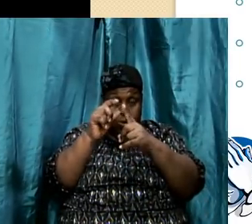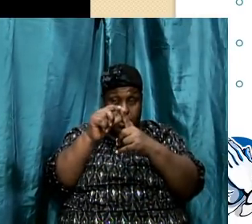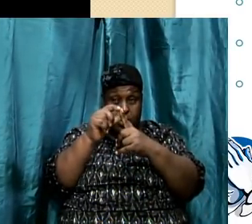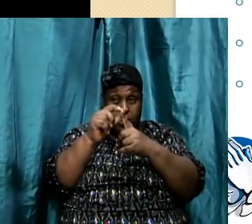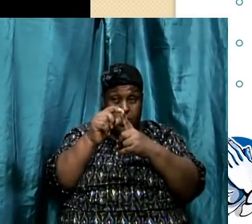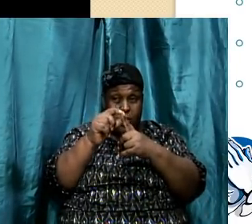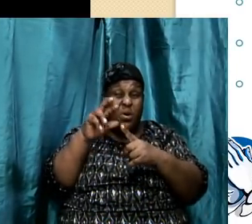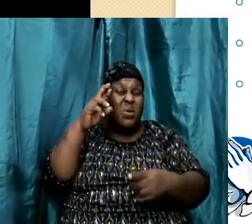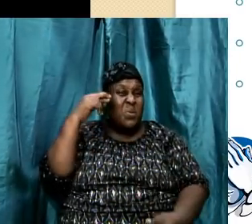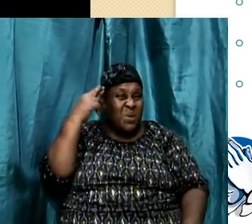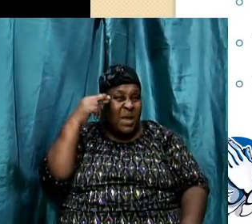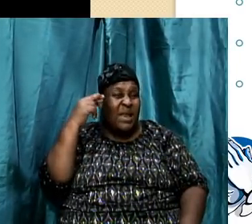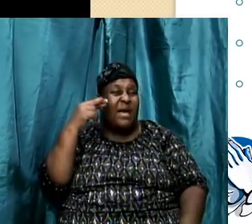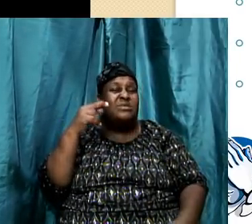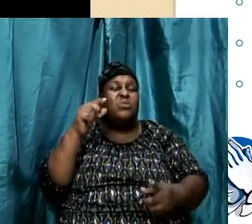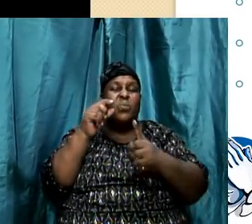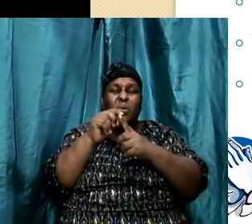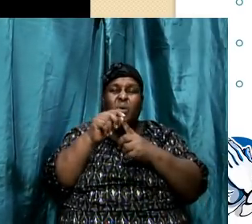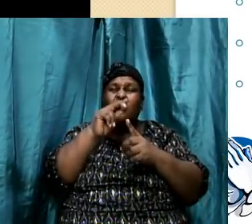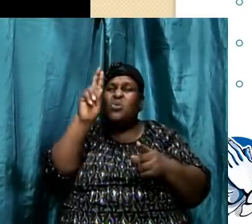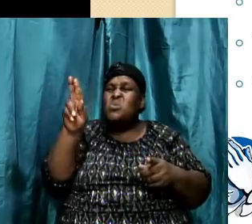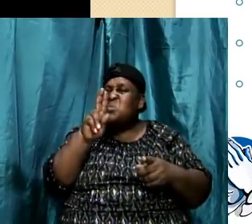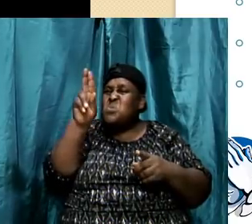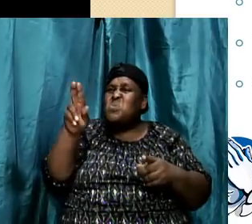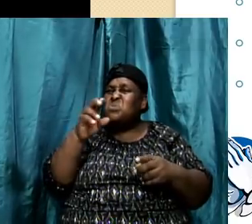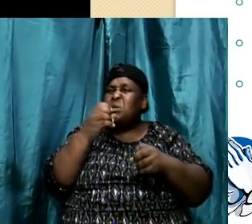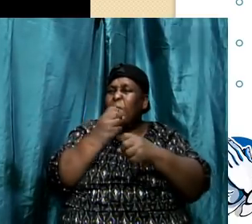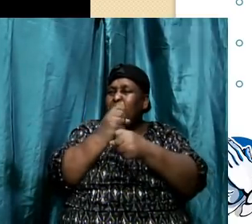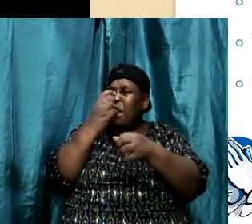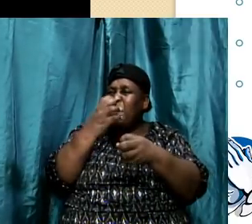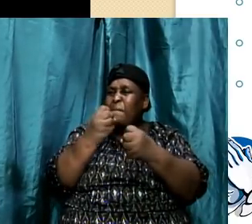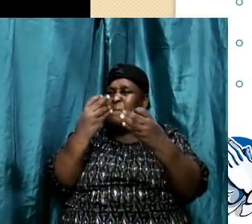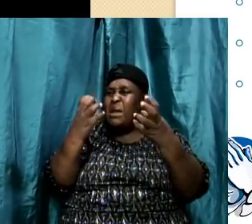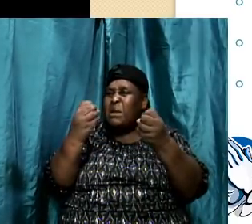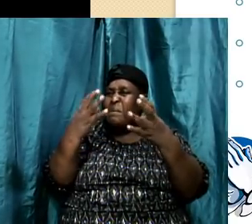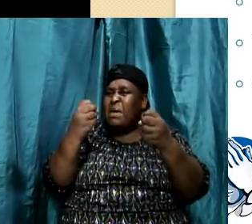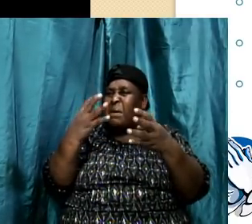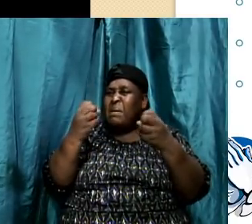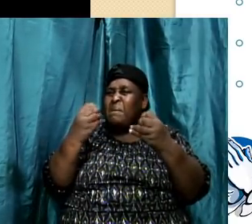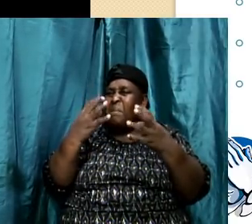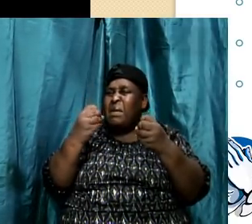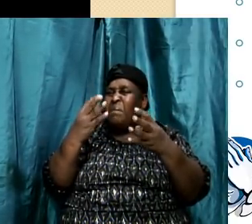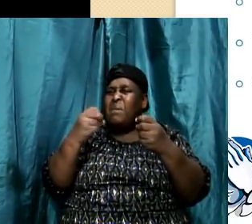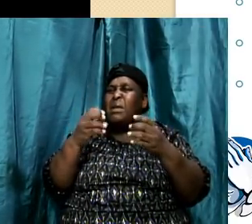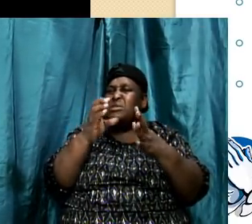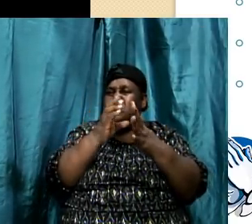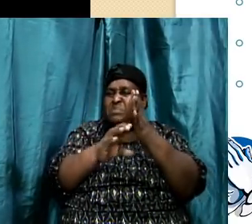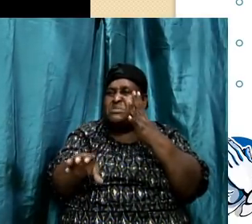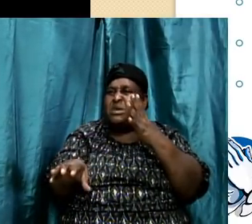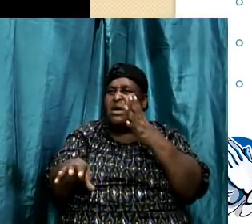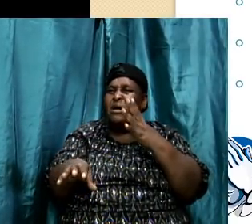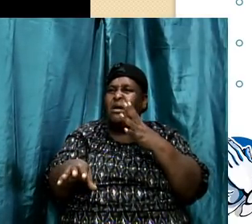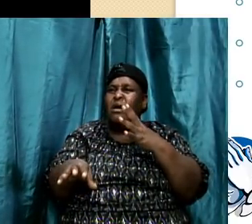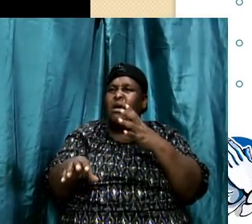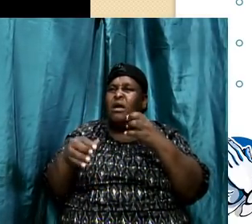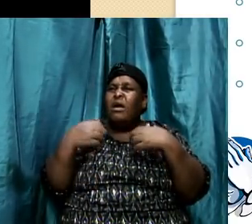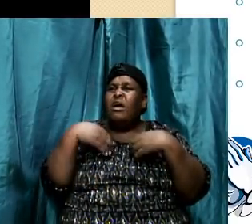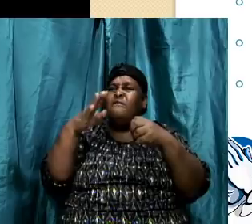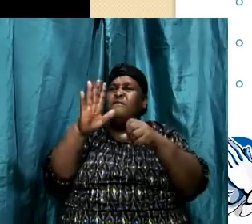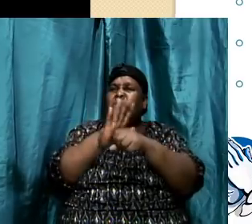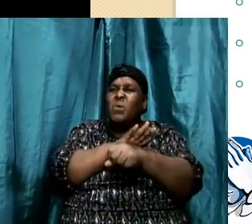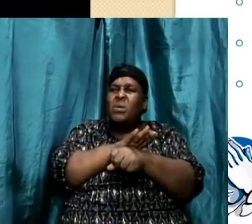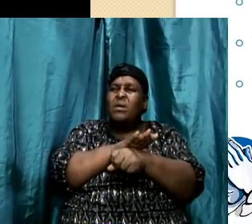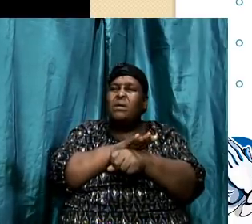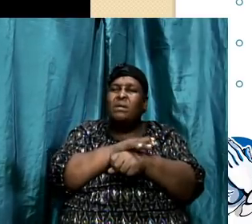realize that words used in many passages must be understood in order to fully grasp the meaning. You have to look at the word